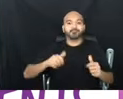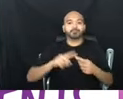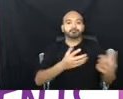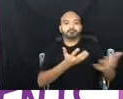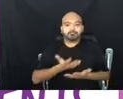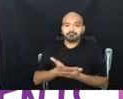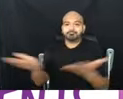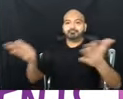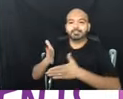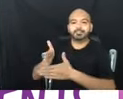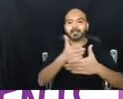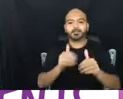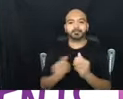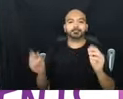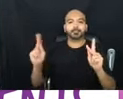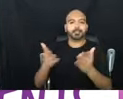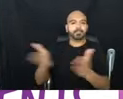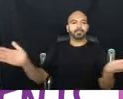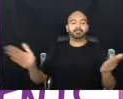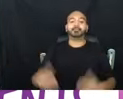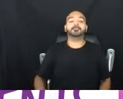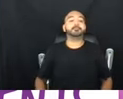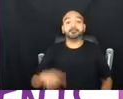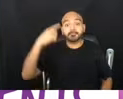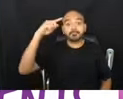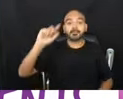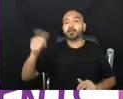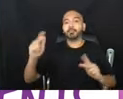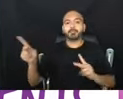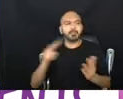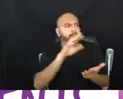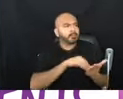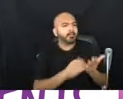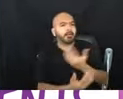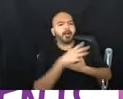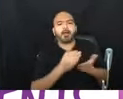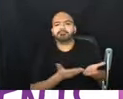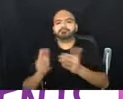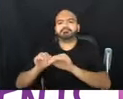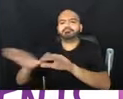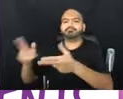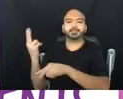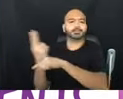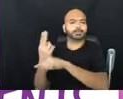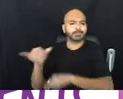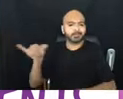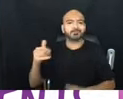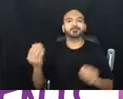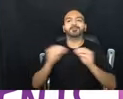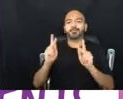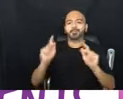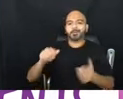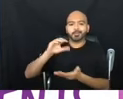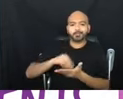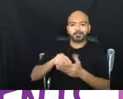broadly with people so that other people can use it and other people can, you know, kind of learn from it in your own